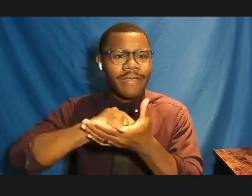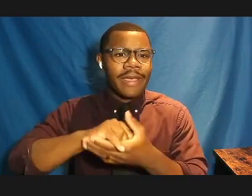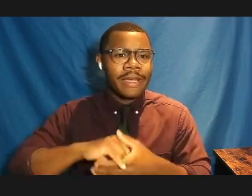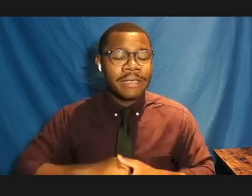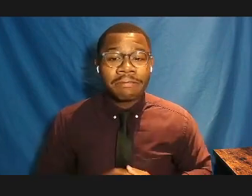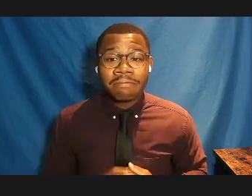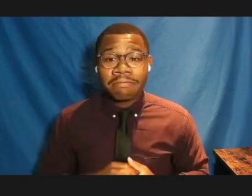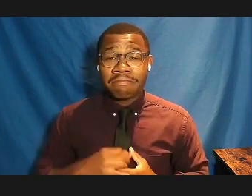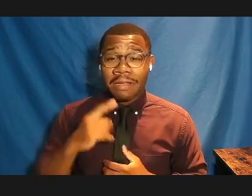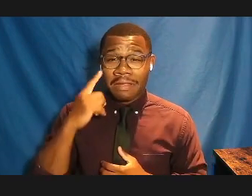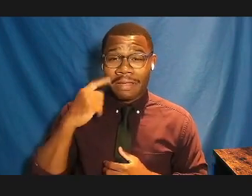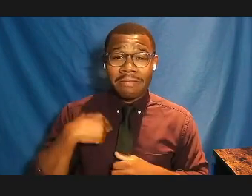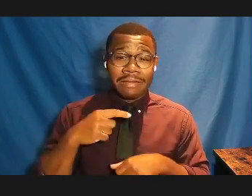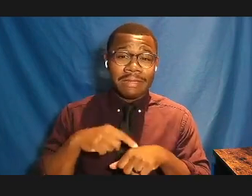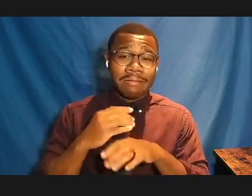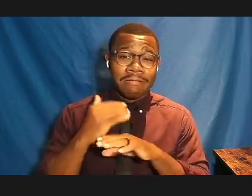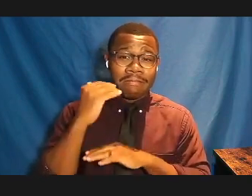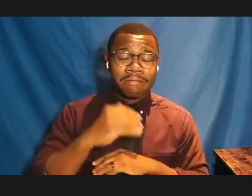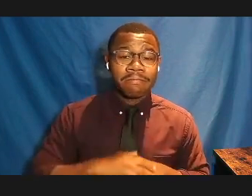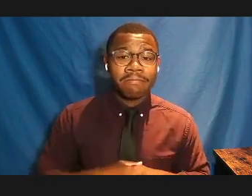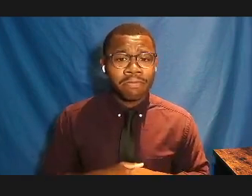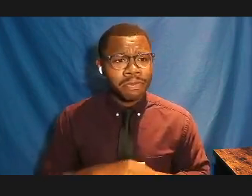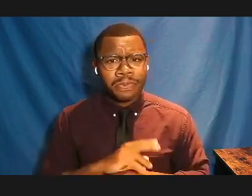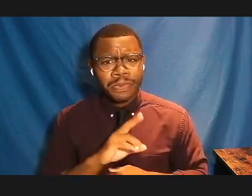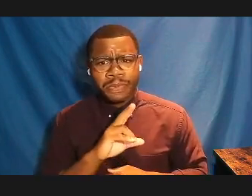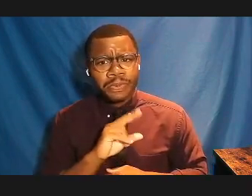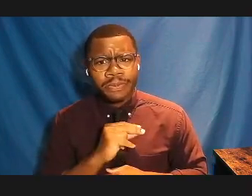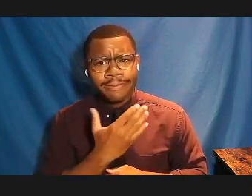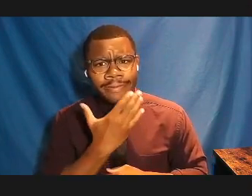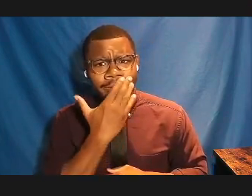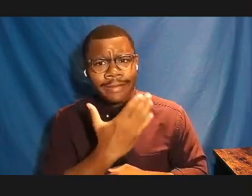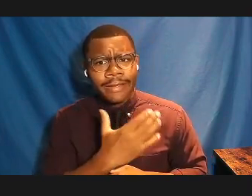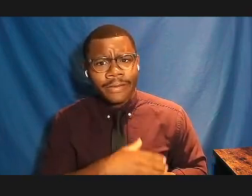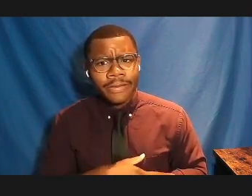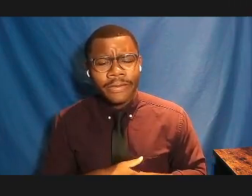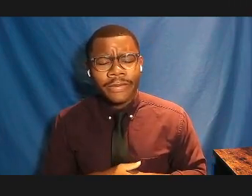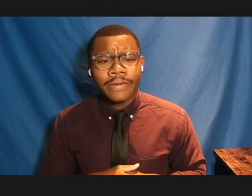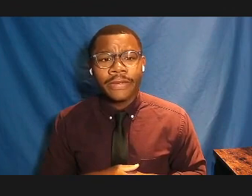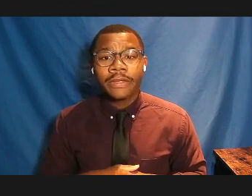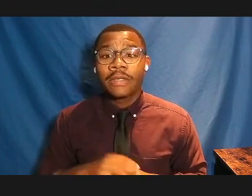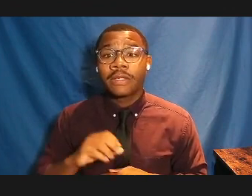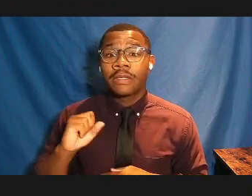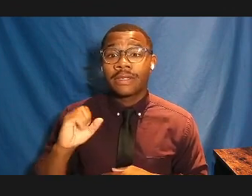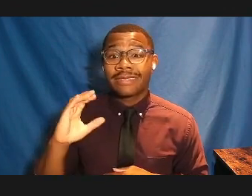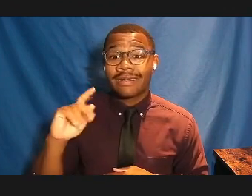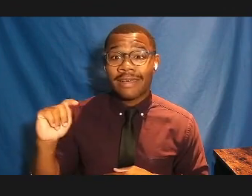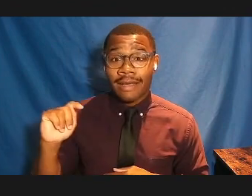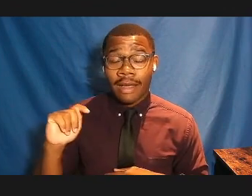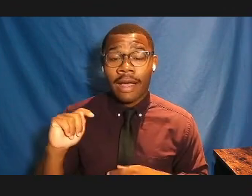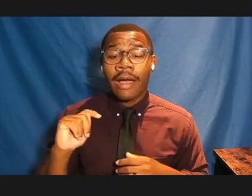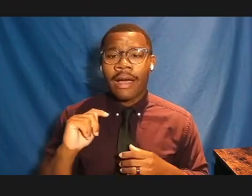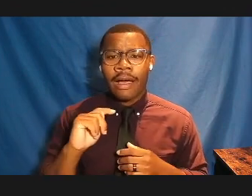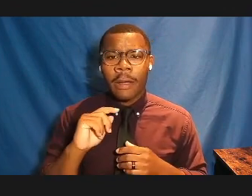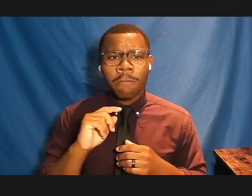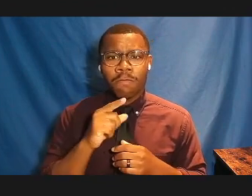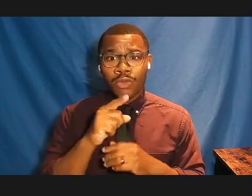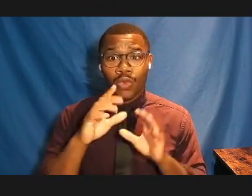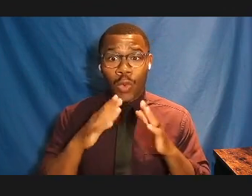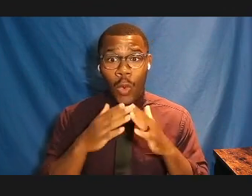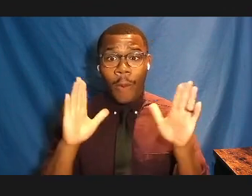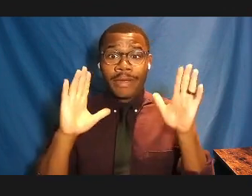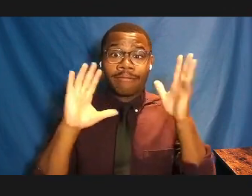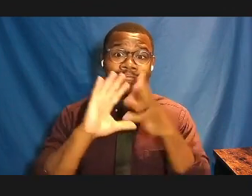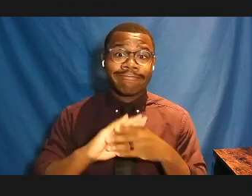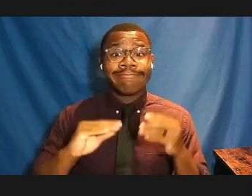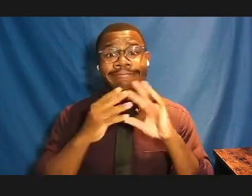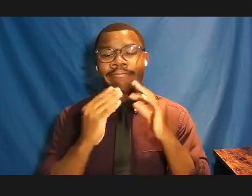No, no. Thank you, Elizabeth. Scott, I want to turn to you. Thank you for the offering you gave at the beginning. And